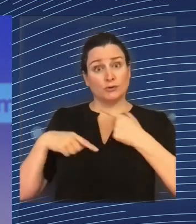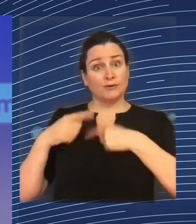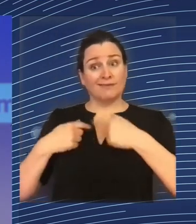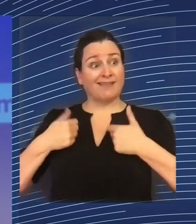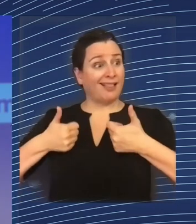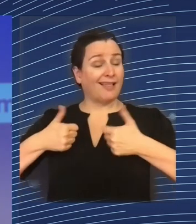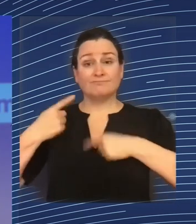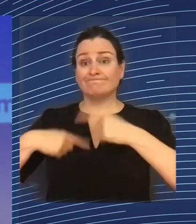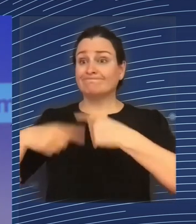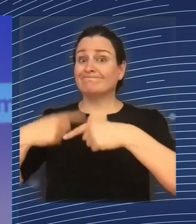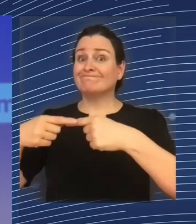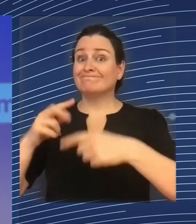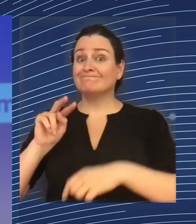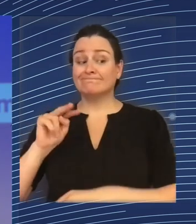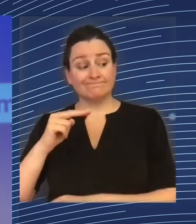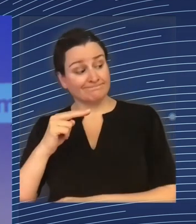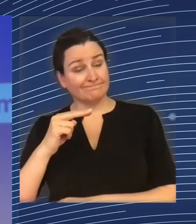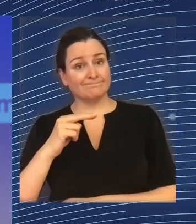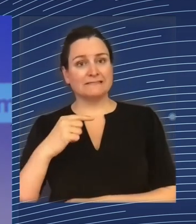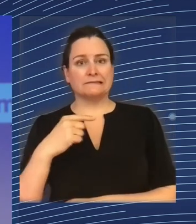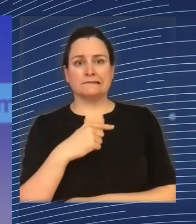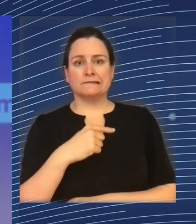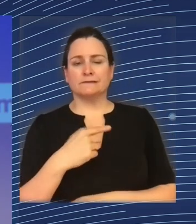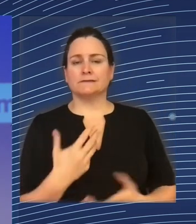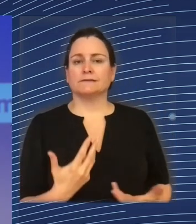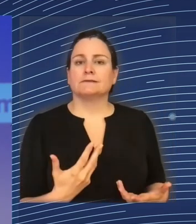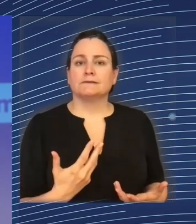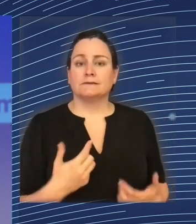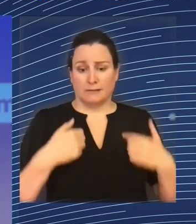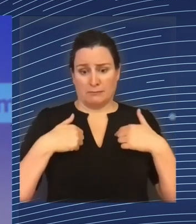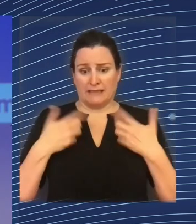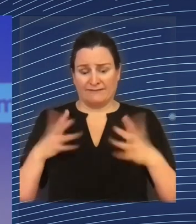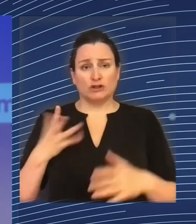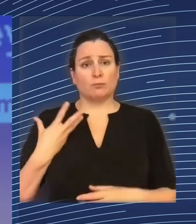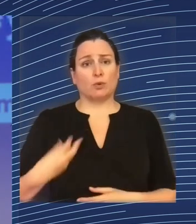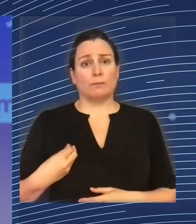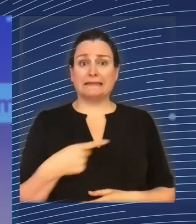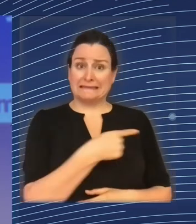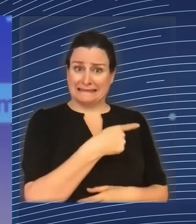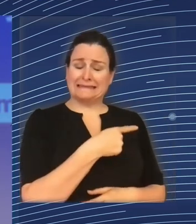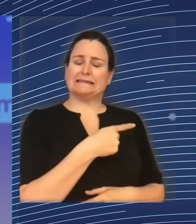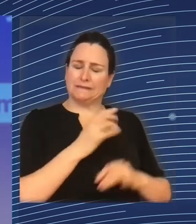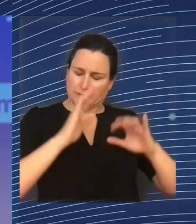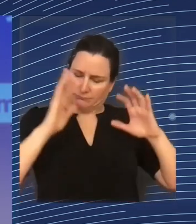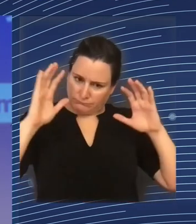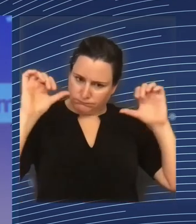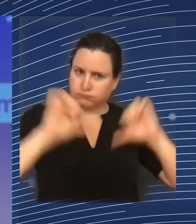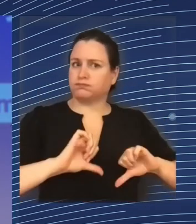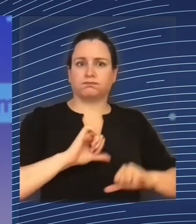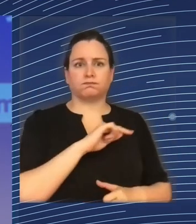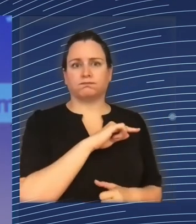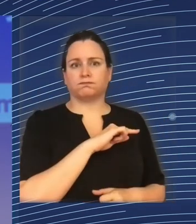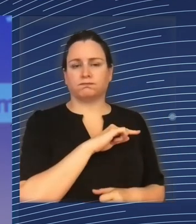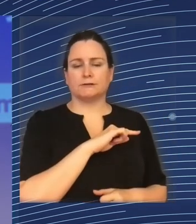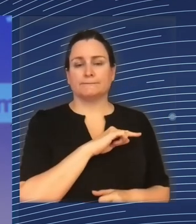already, they're poor, they're less dynamic, they are suffering many of the costs. Because if you look at what the OECD is doing about the digital